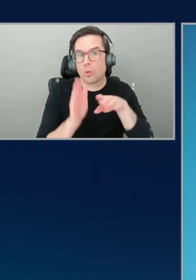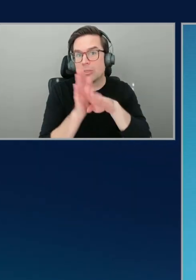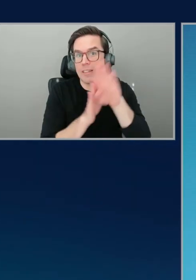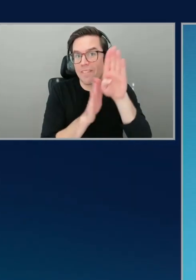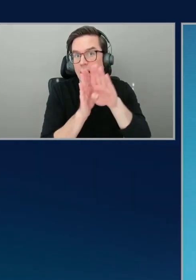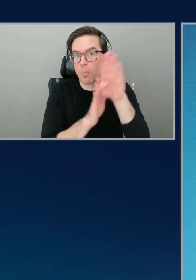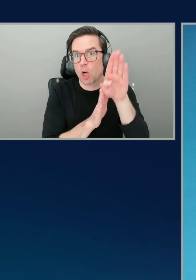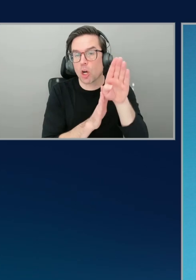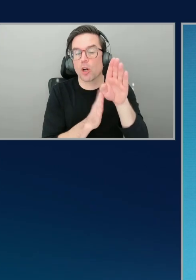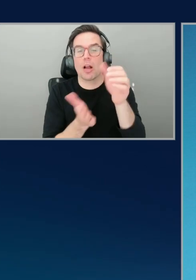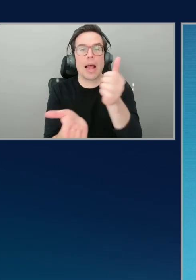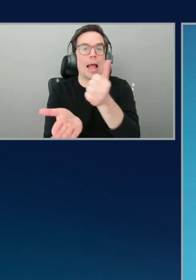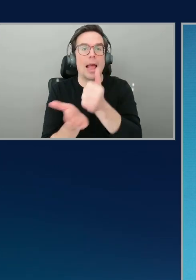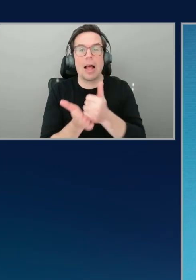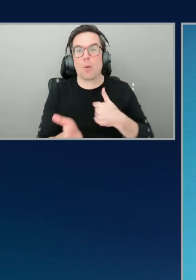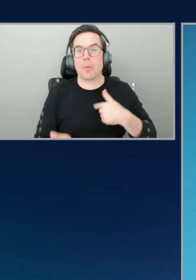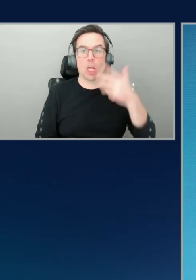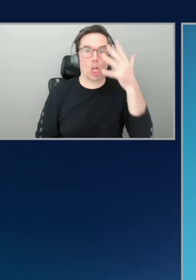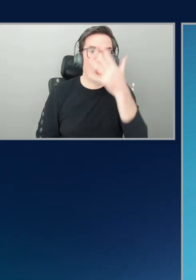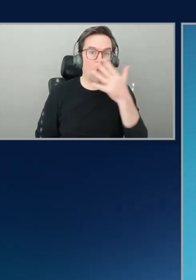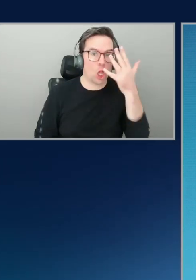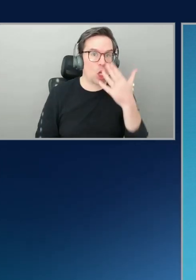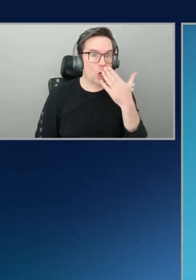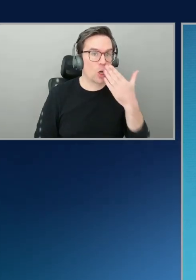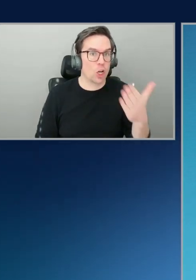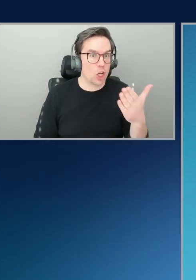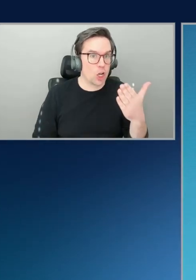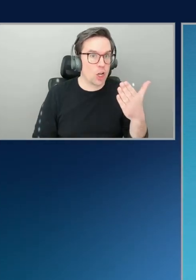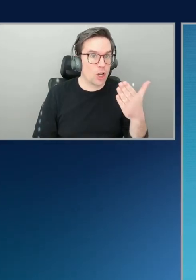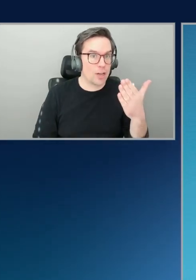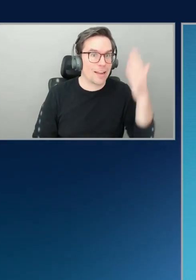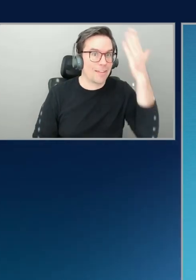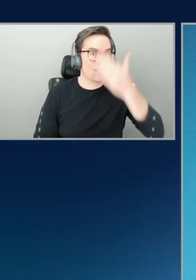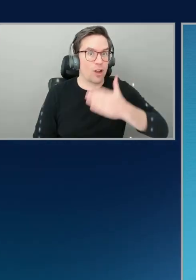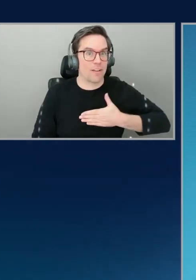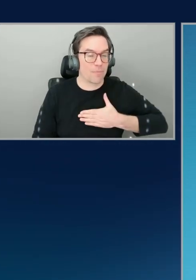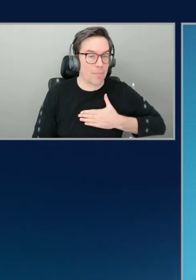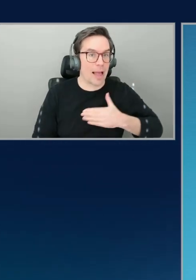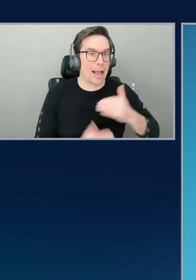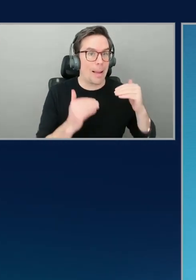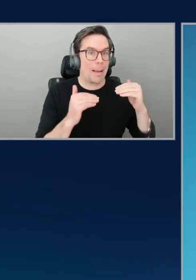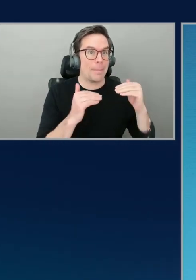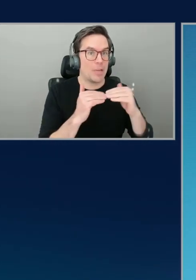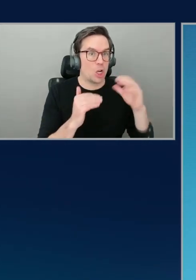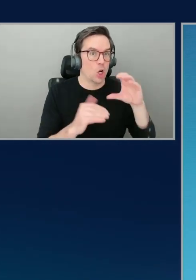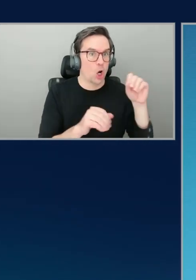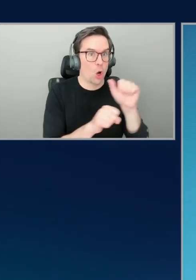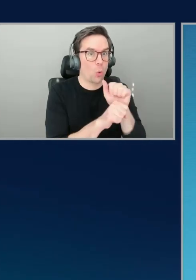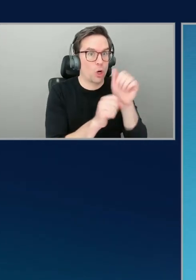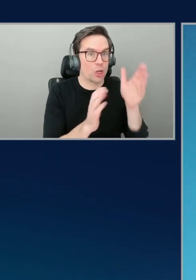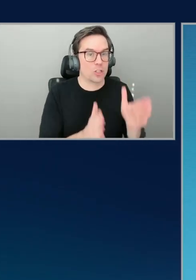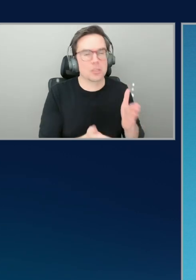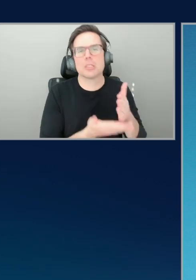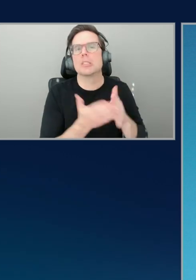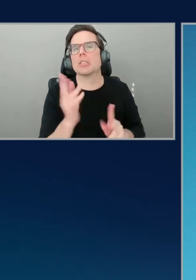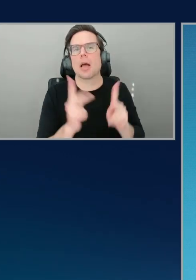look, look good in front of my peers. Yes. Yes, absolutely. Which some people care about, not me.